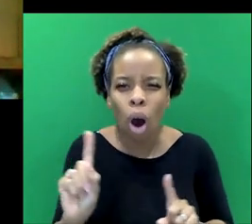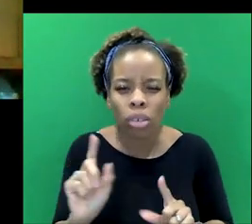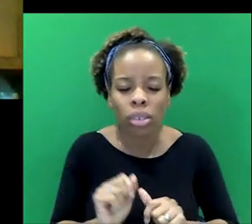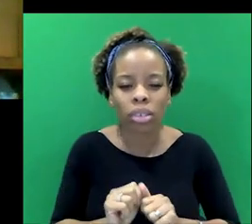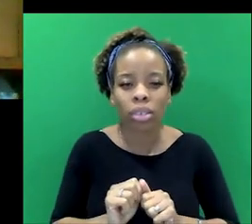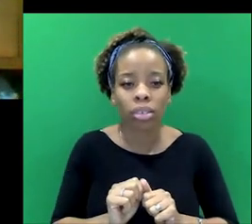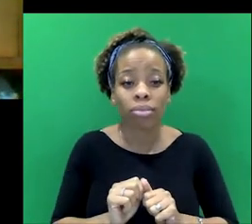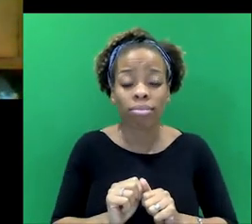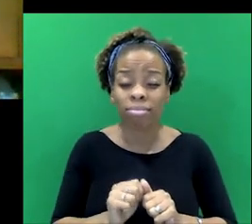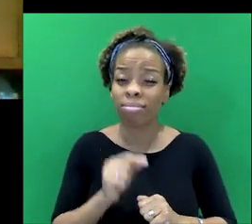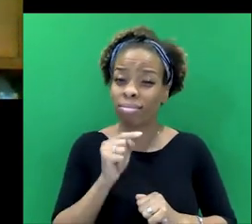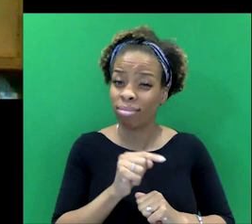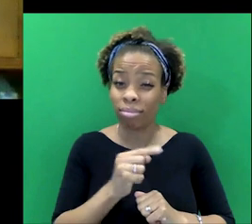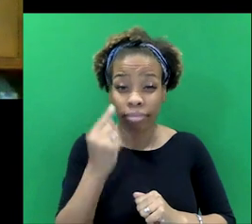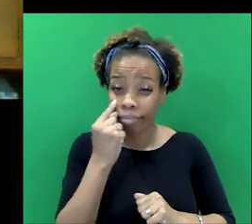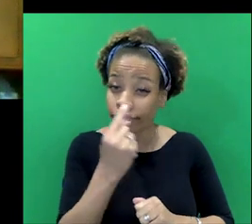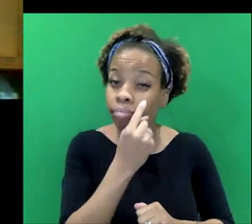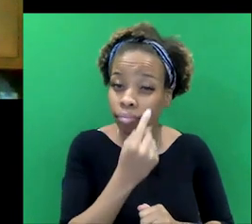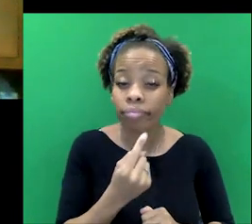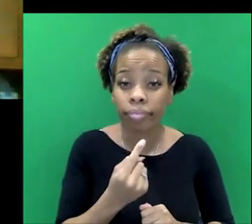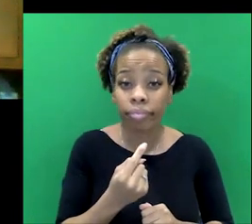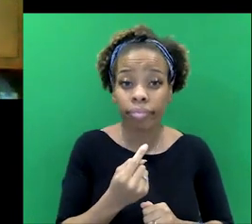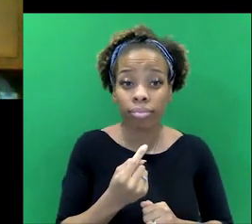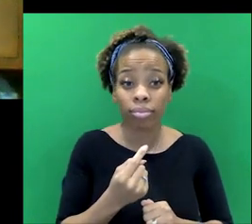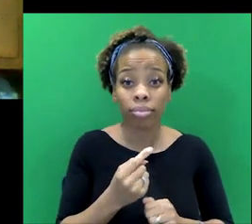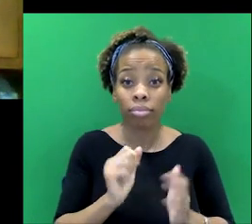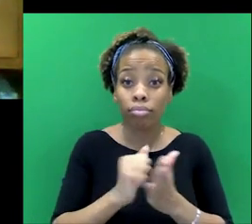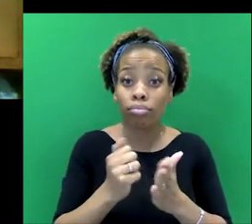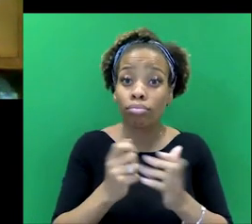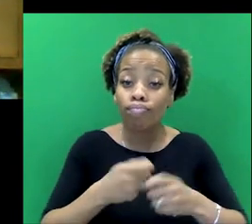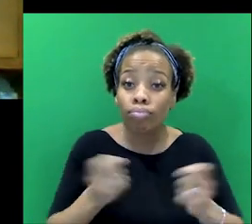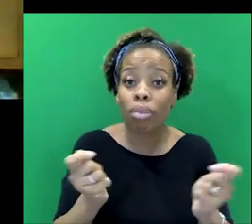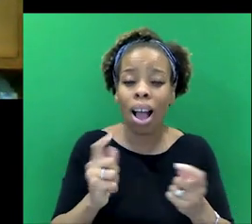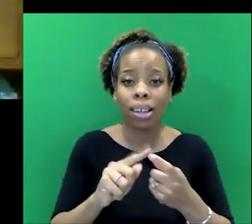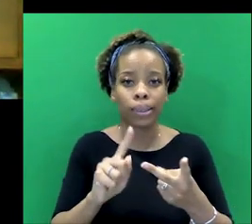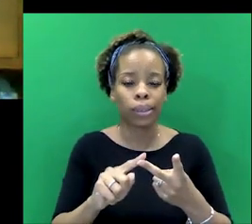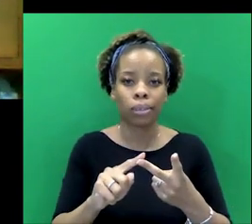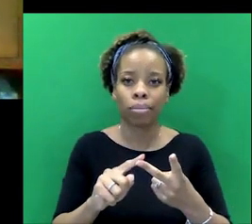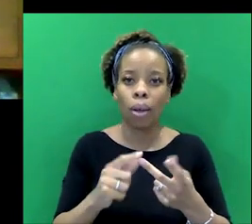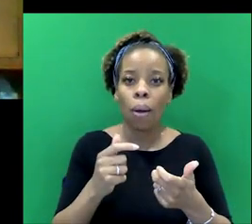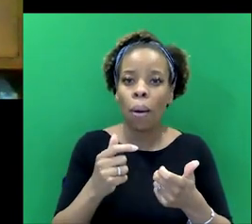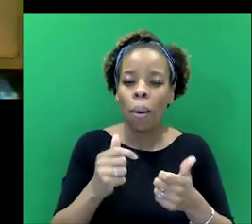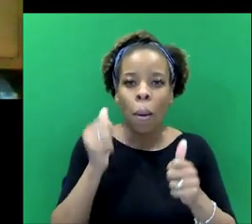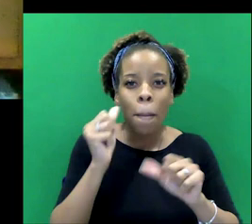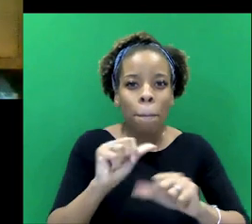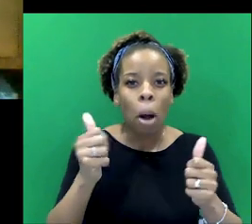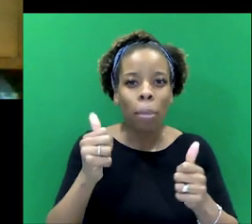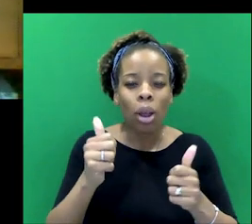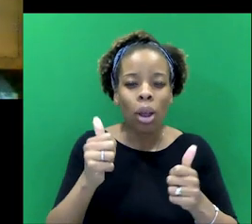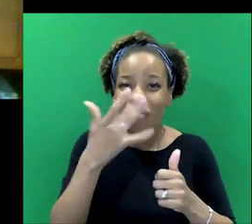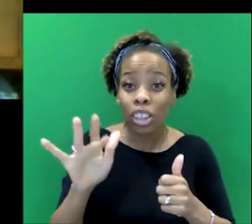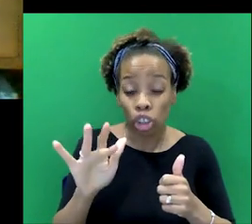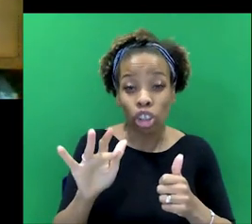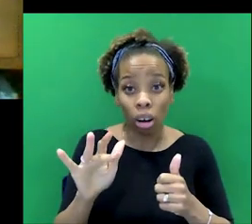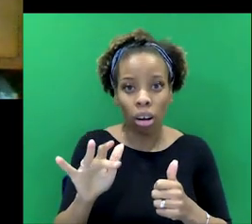of decades of the press and popular fiction, creating the